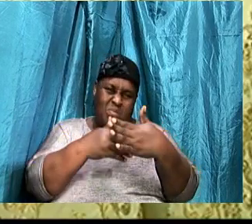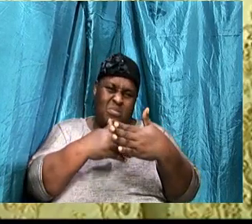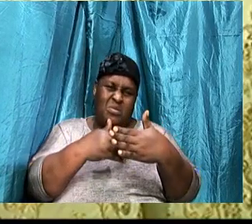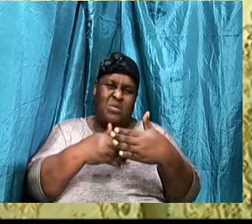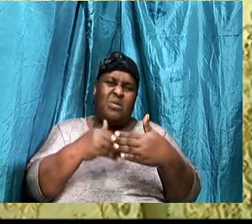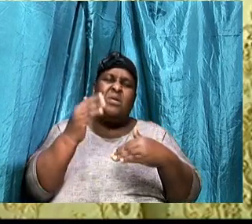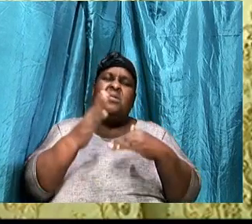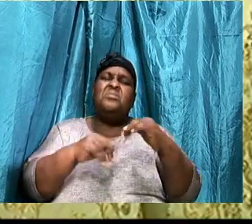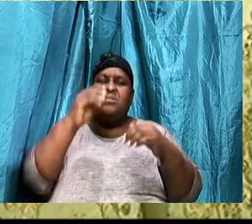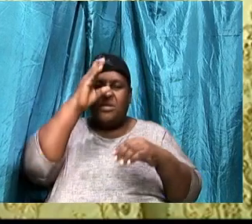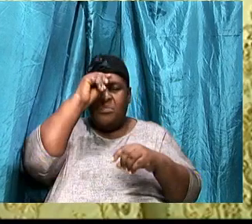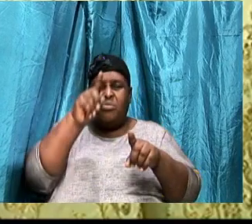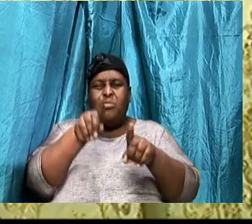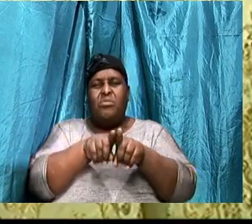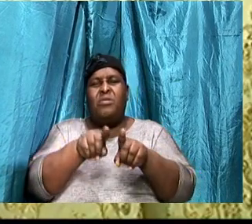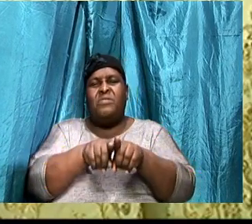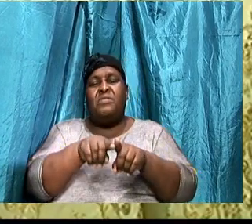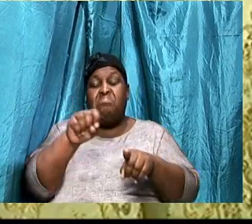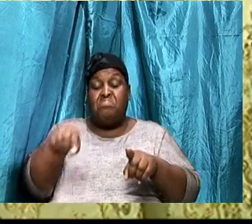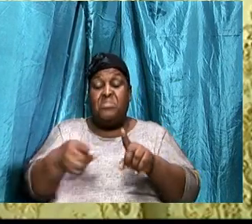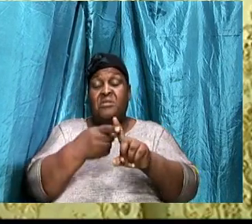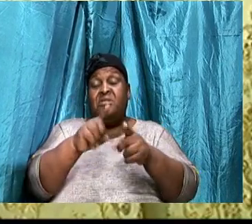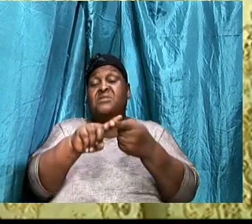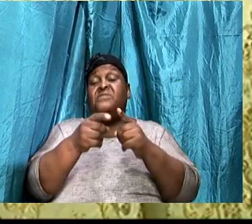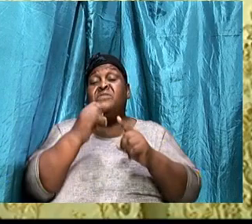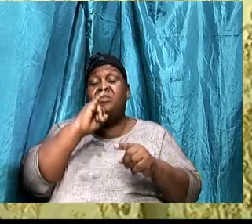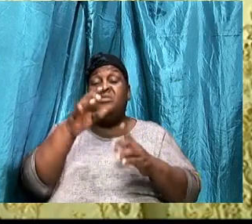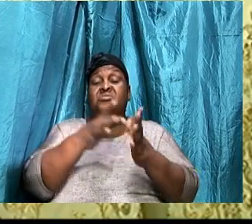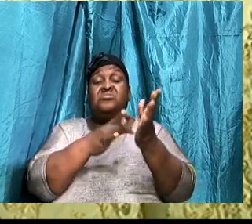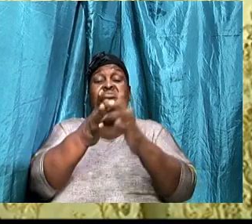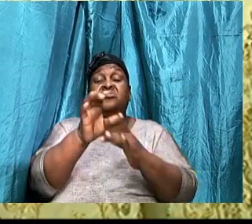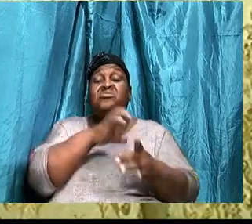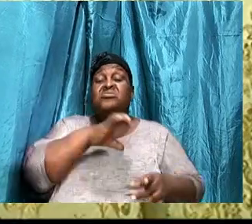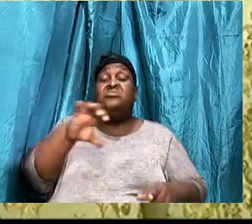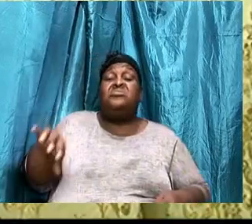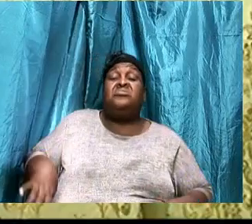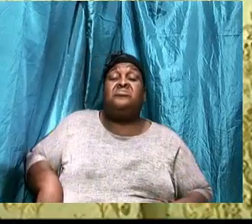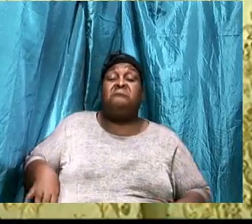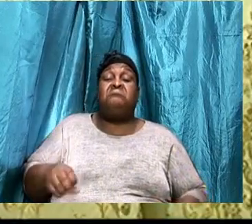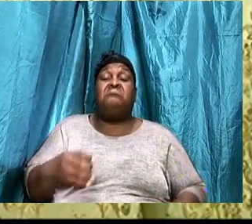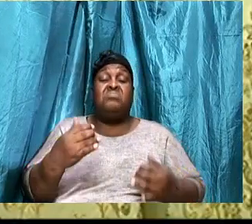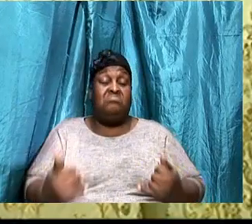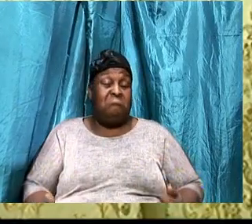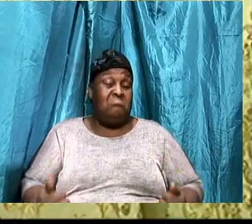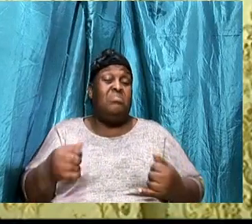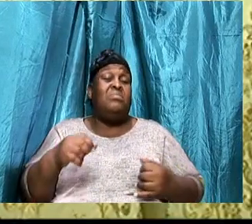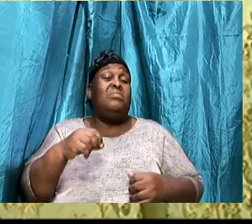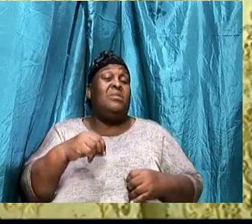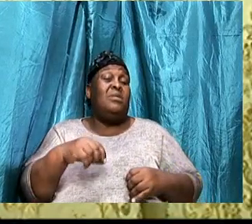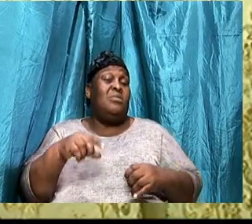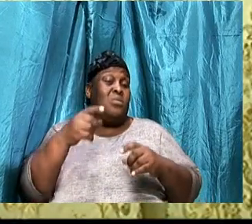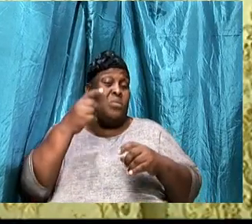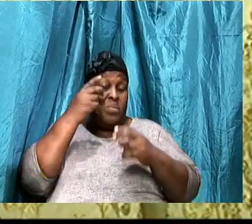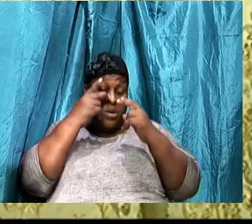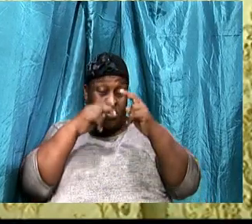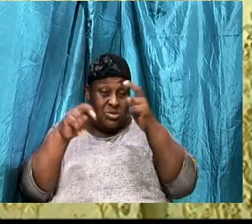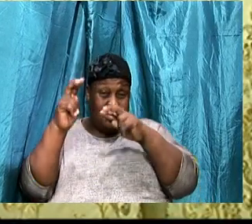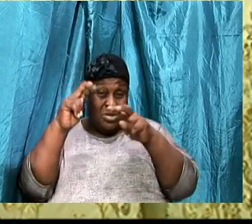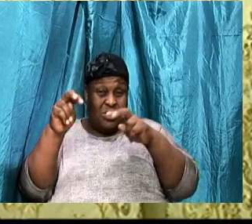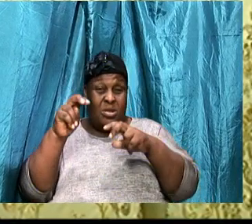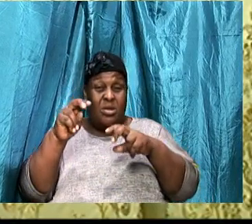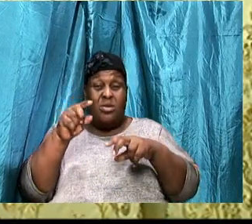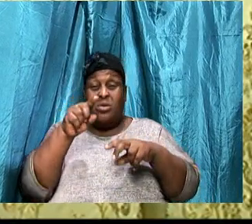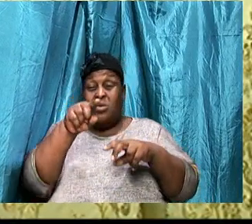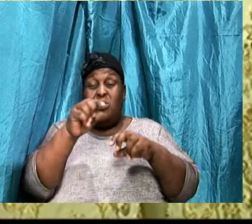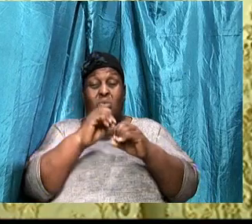Jesus Christ. Today, If you are watching, And you do not have a person that you can